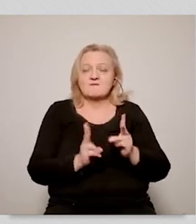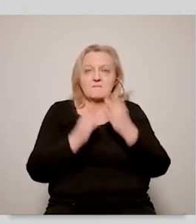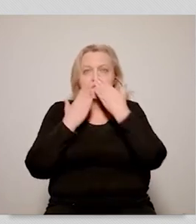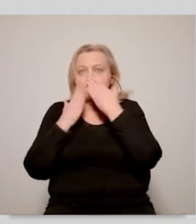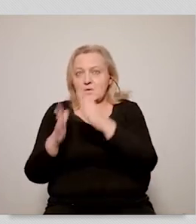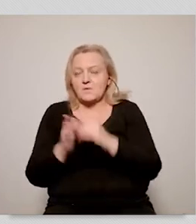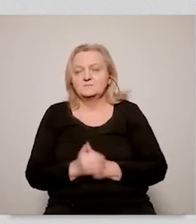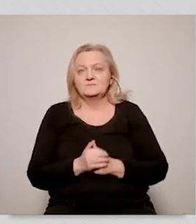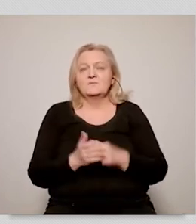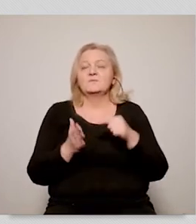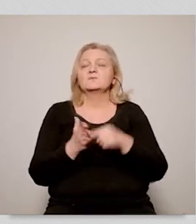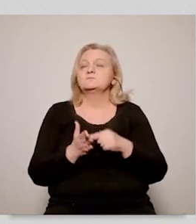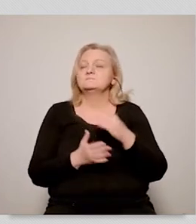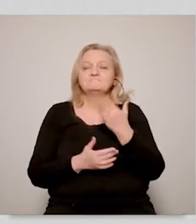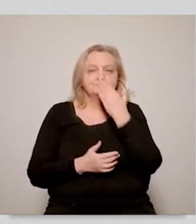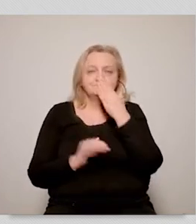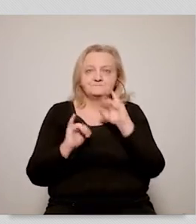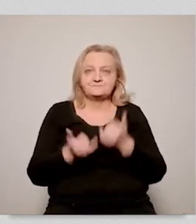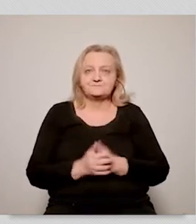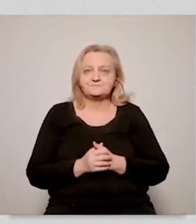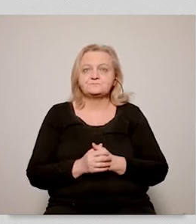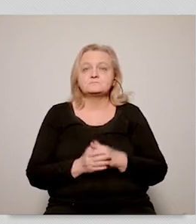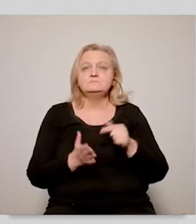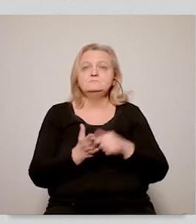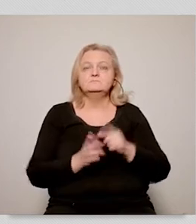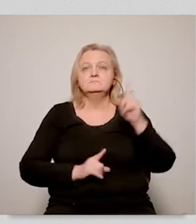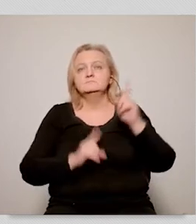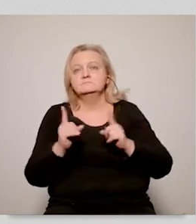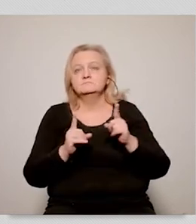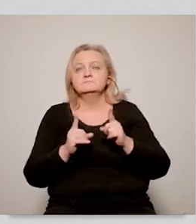And let me give you one specific example.